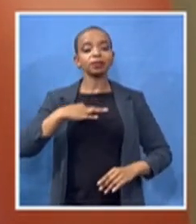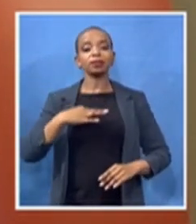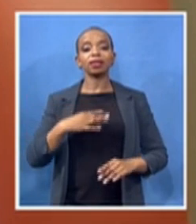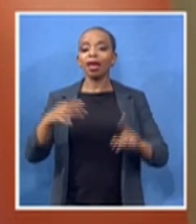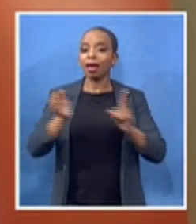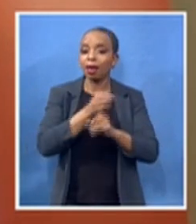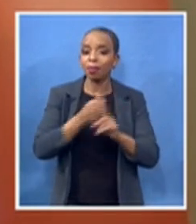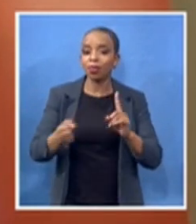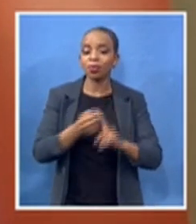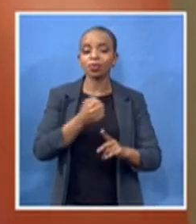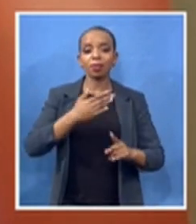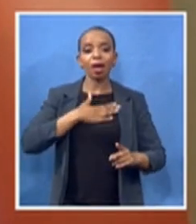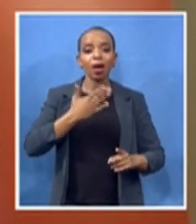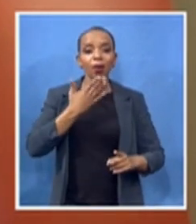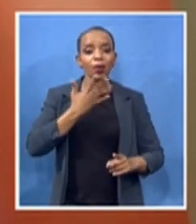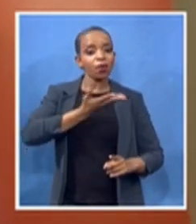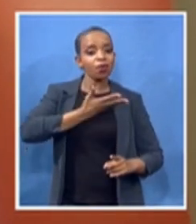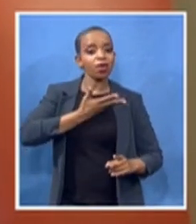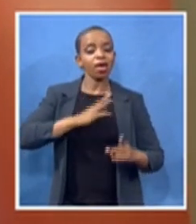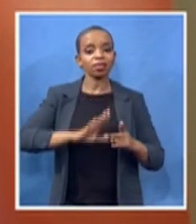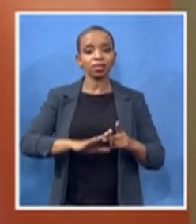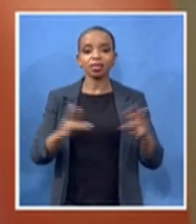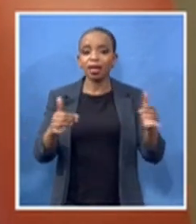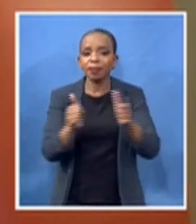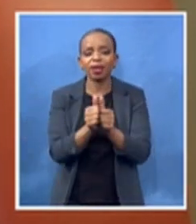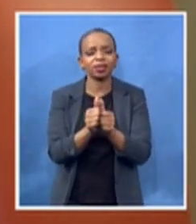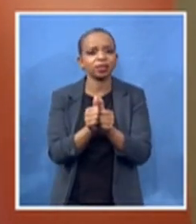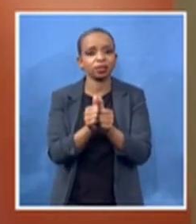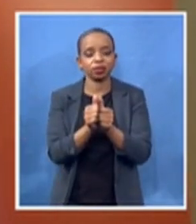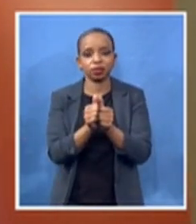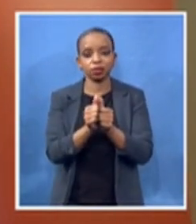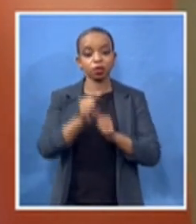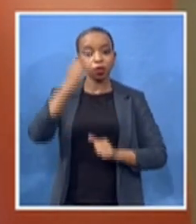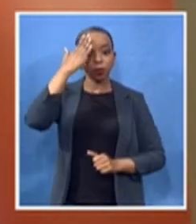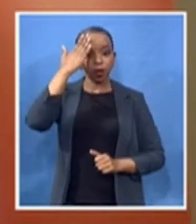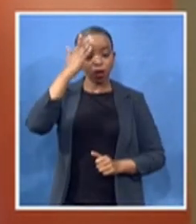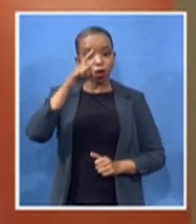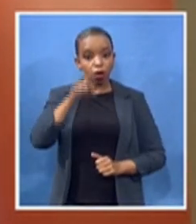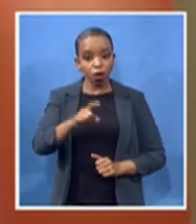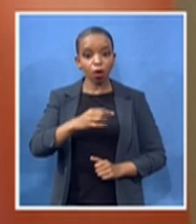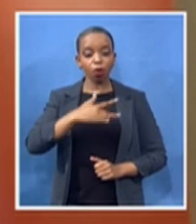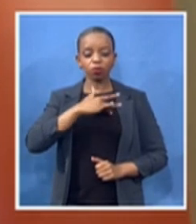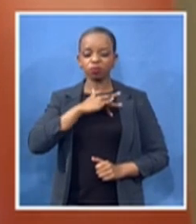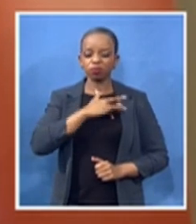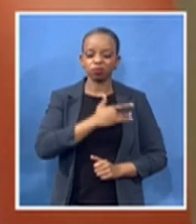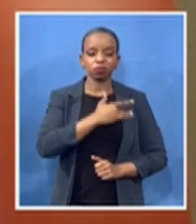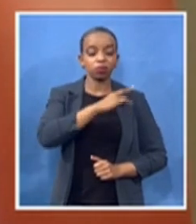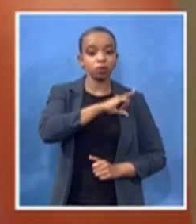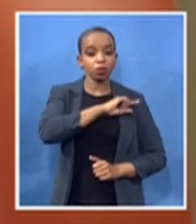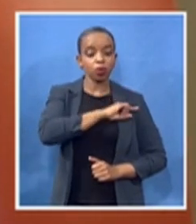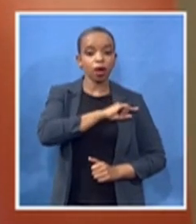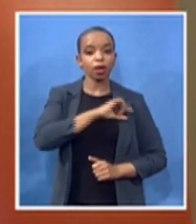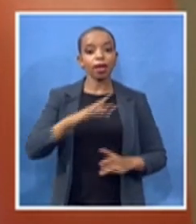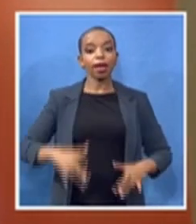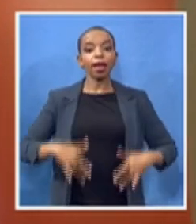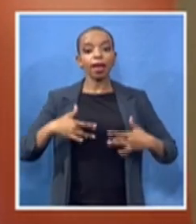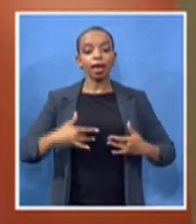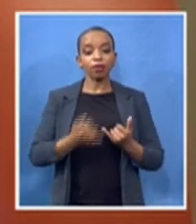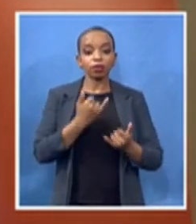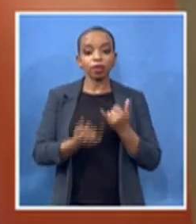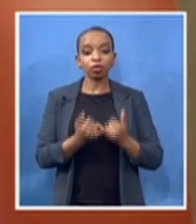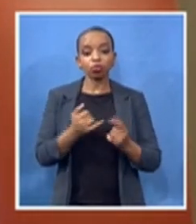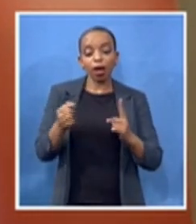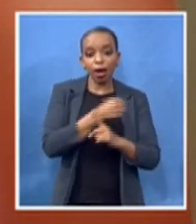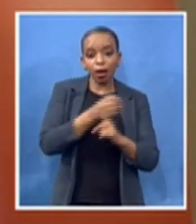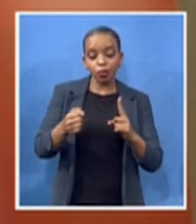know too painfully that the levels of sexual abuse rape and violent crimes against women and